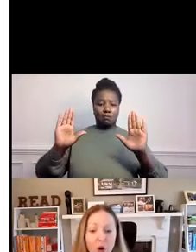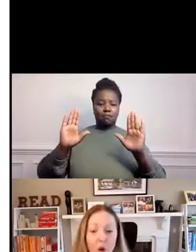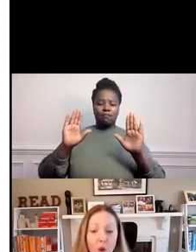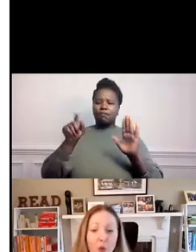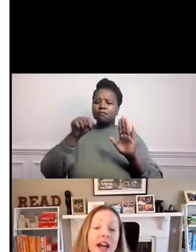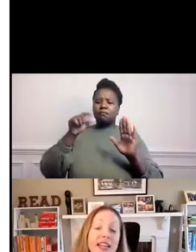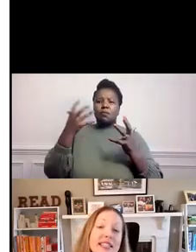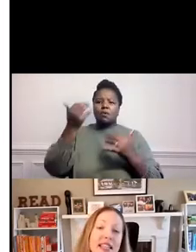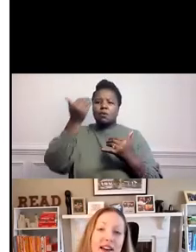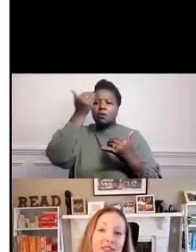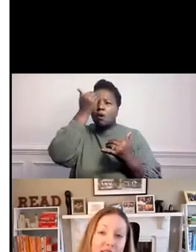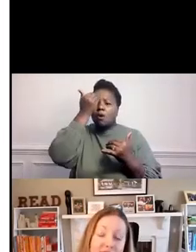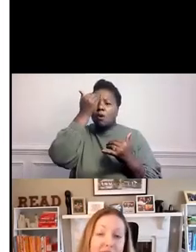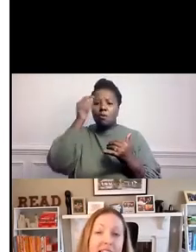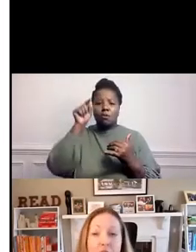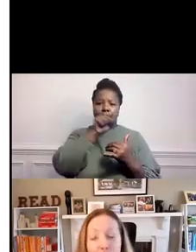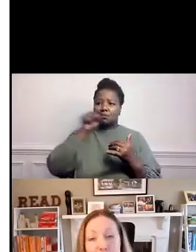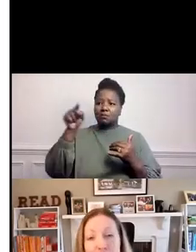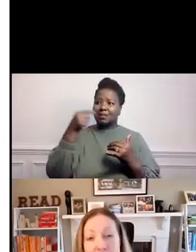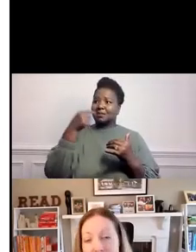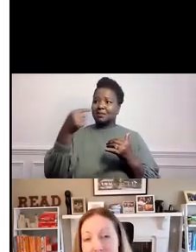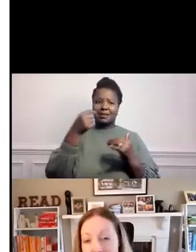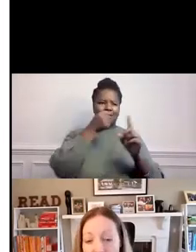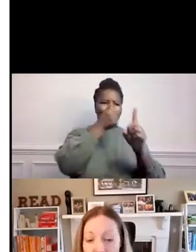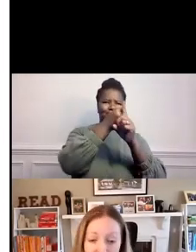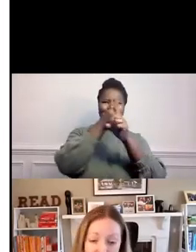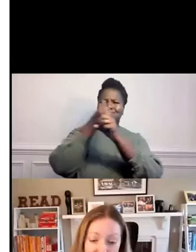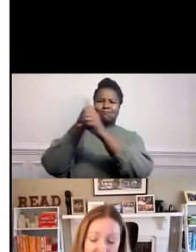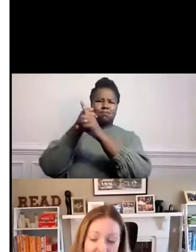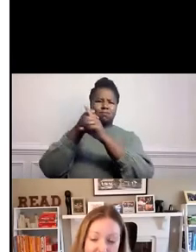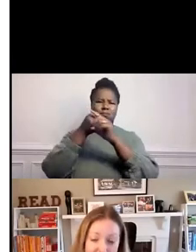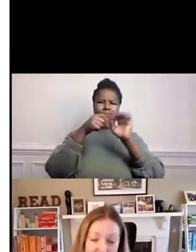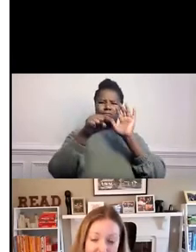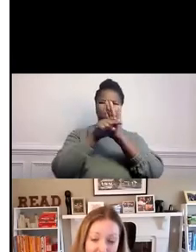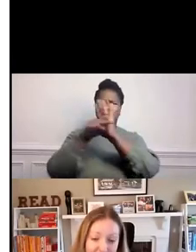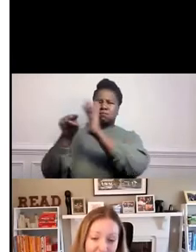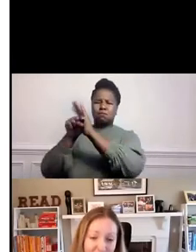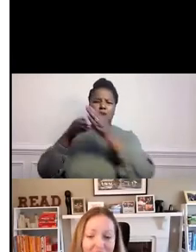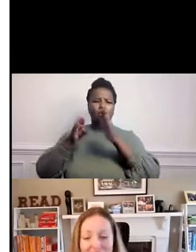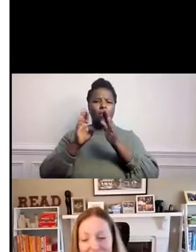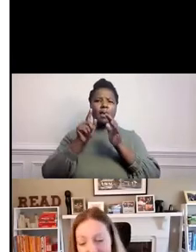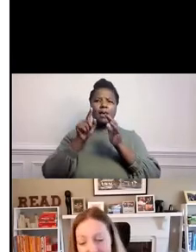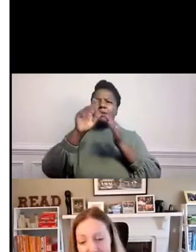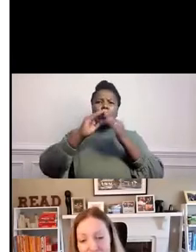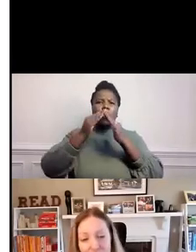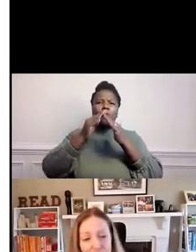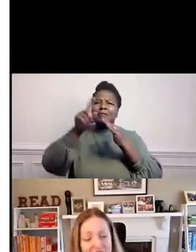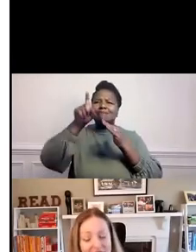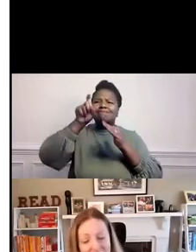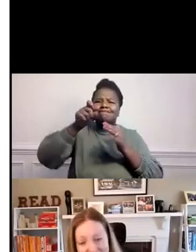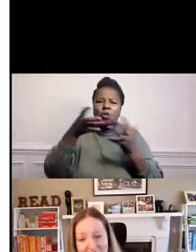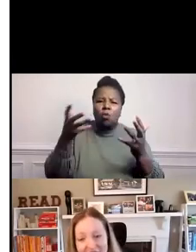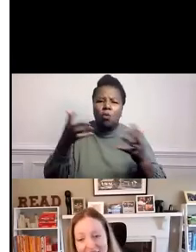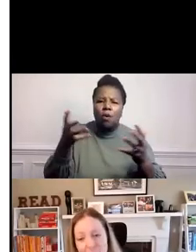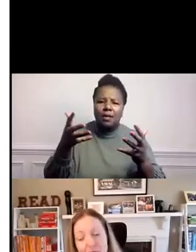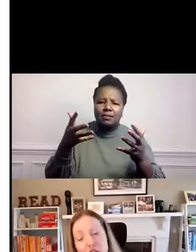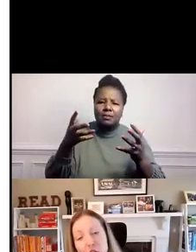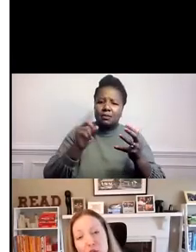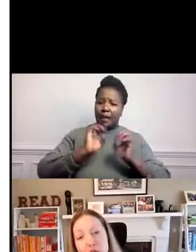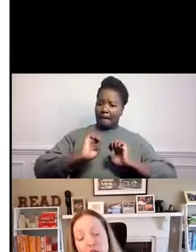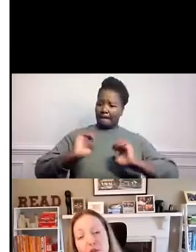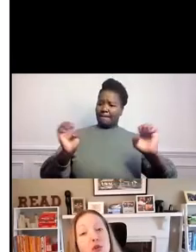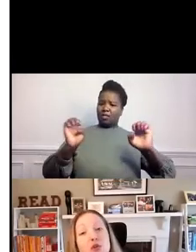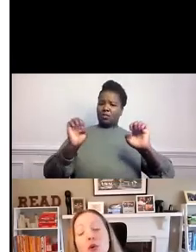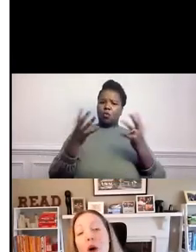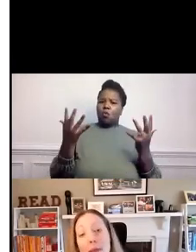know what is the level of state of emergency in our community. And then for the next axis, we